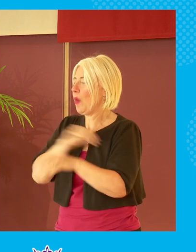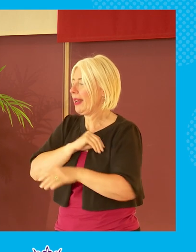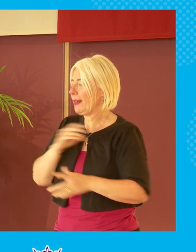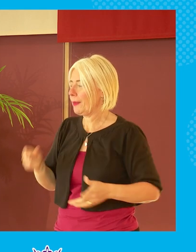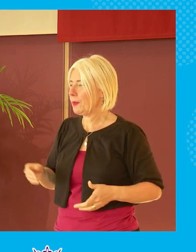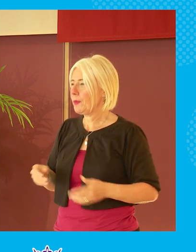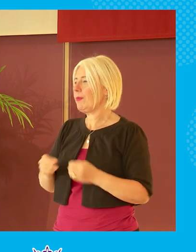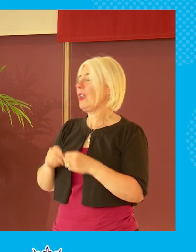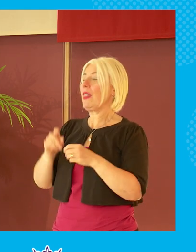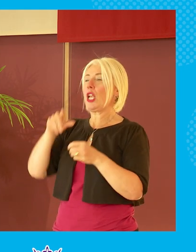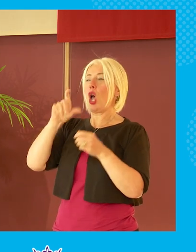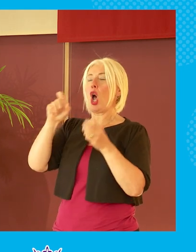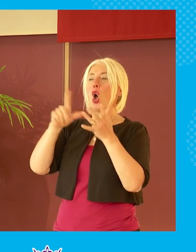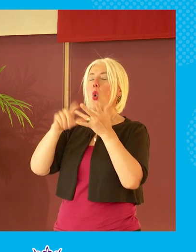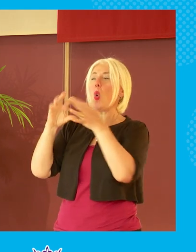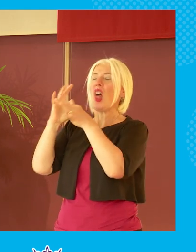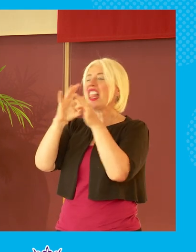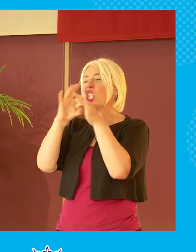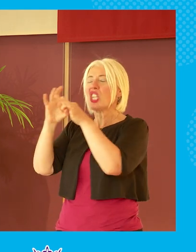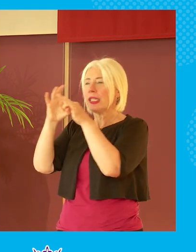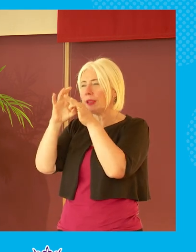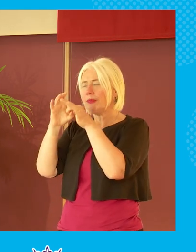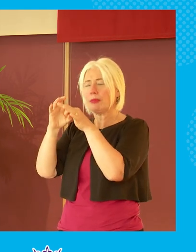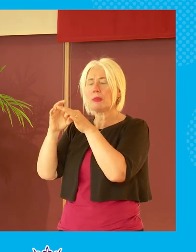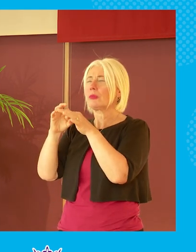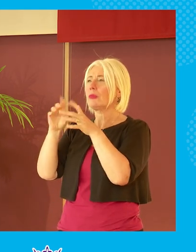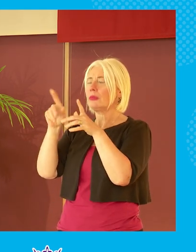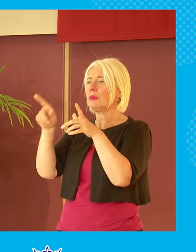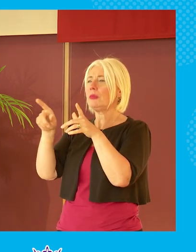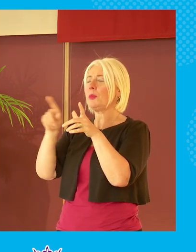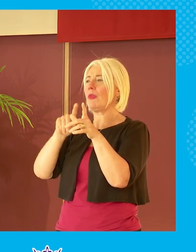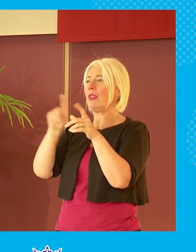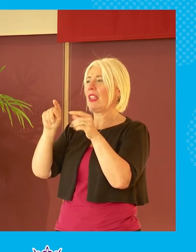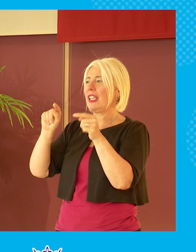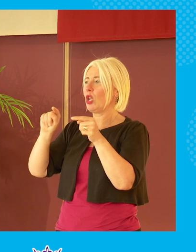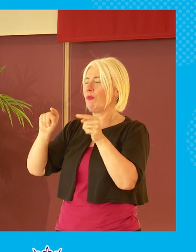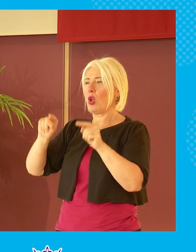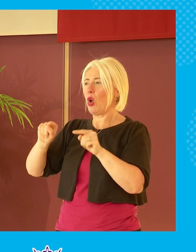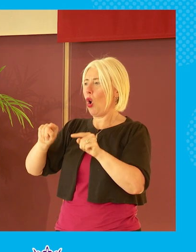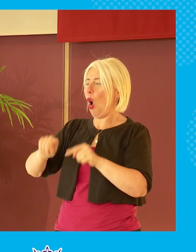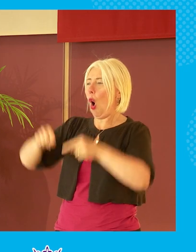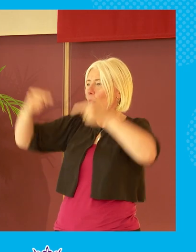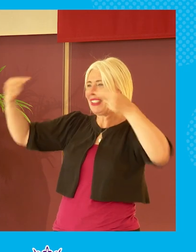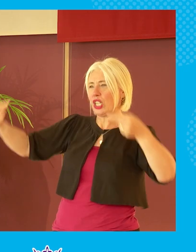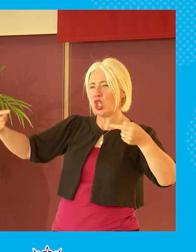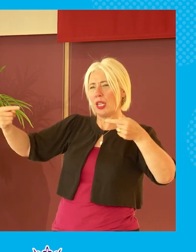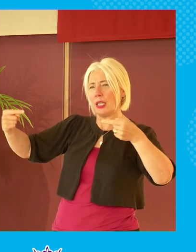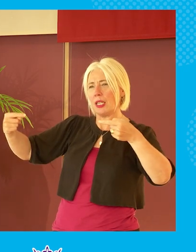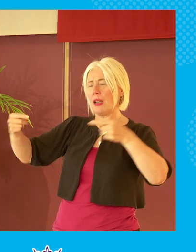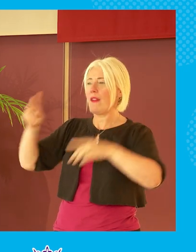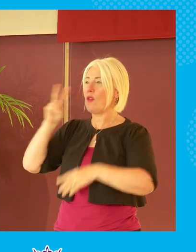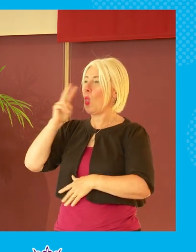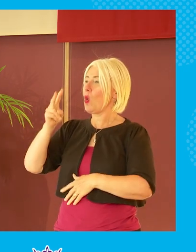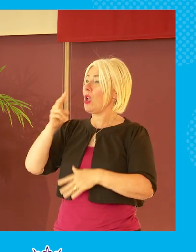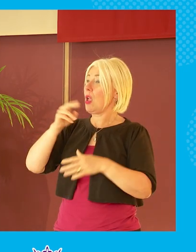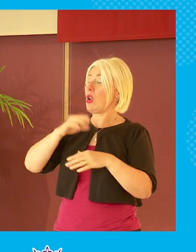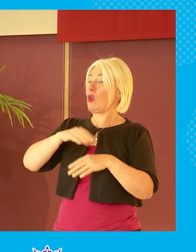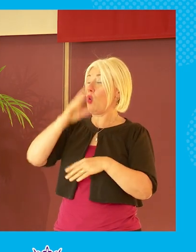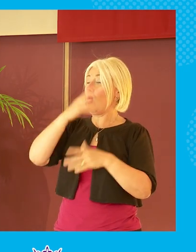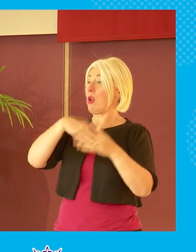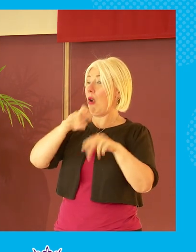um can be it takes out a lot of the opposition for opposition's um sake if you look at the republic of ireland that actually